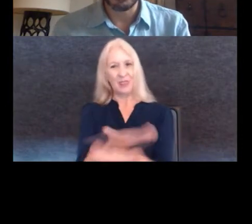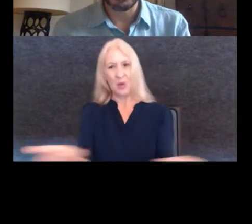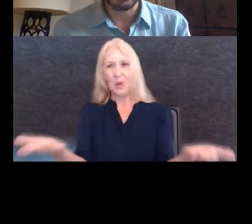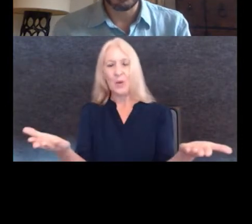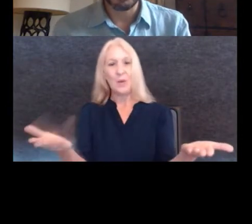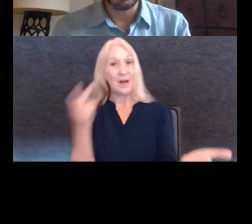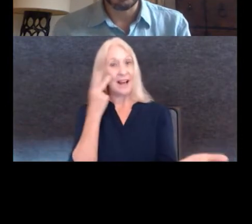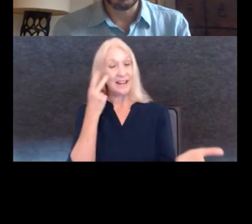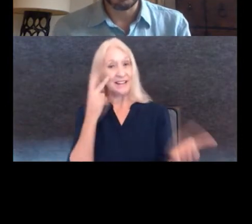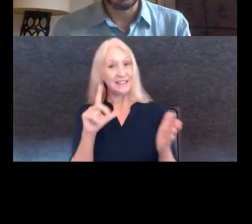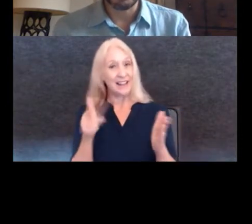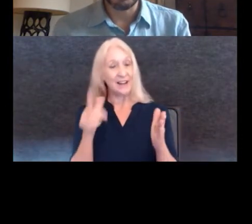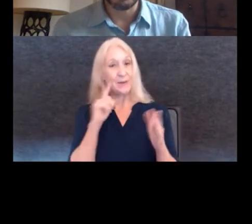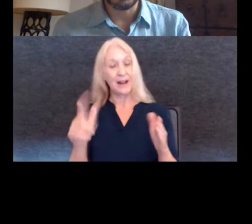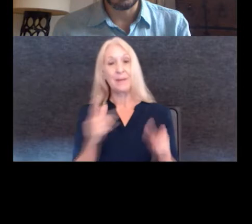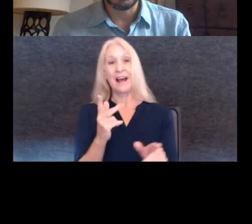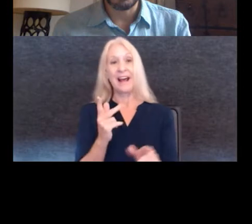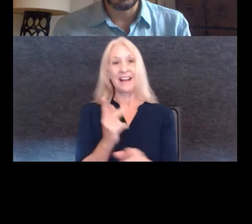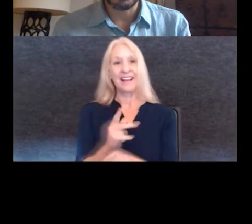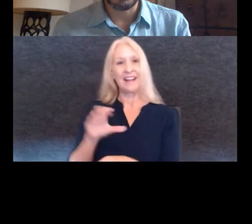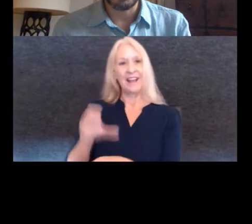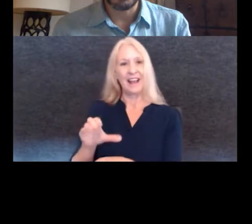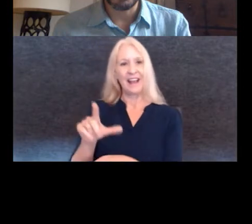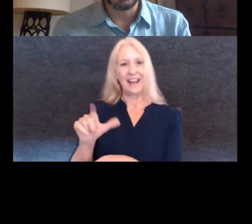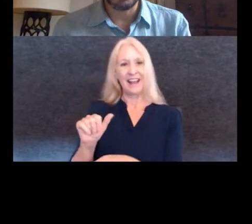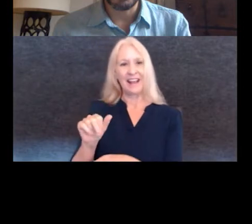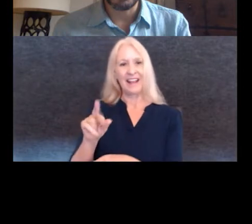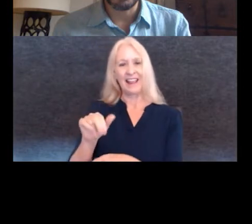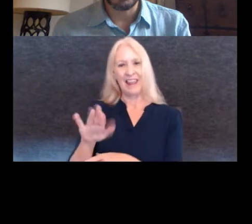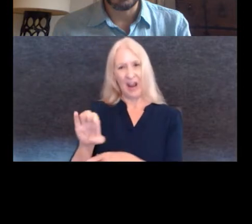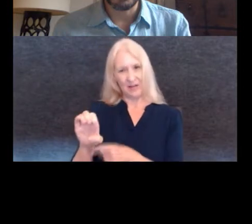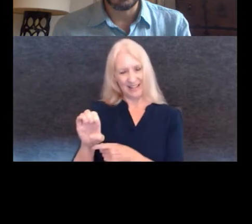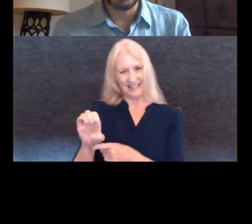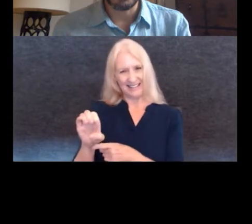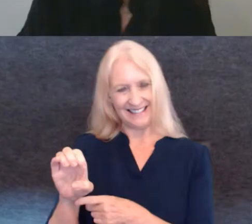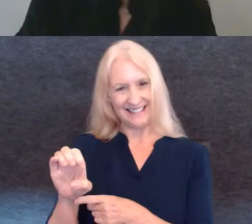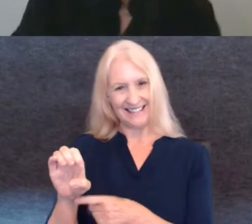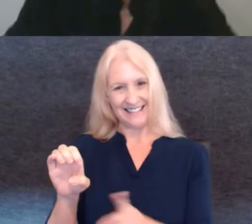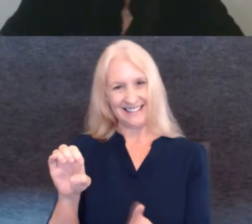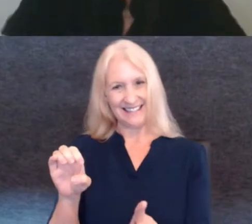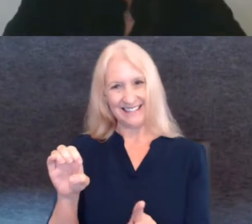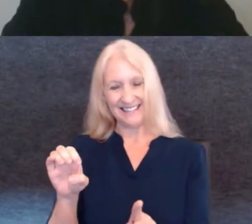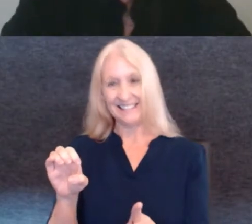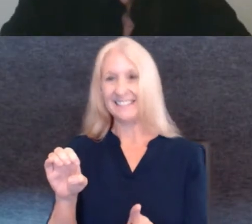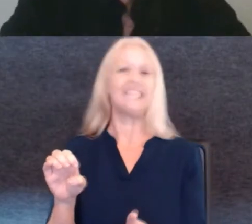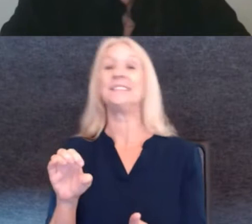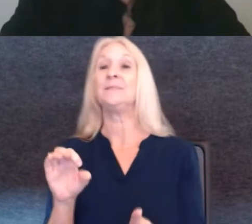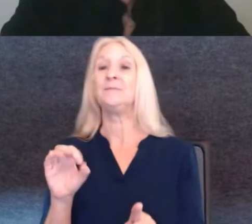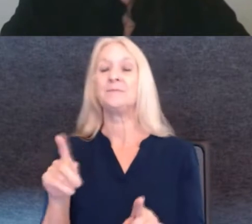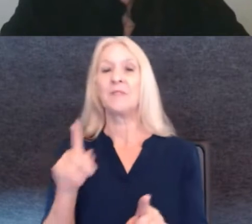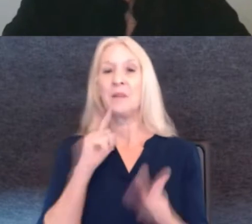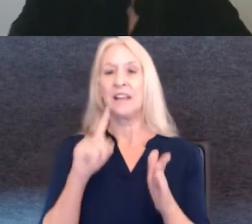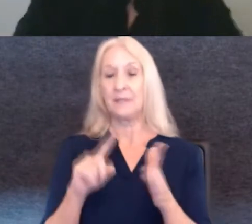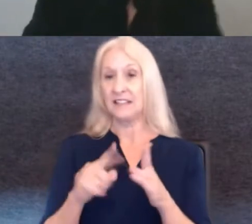in a little bit and let's keep Clarice, please stay on. Yeah. You can get the slides going when